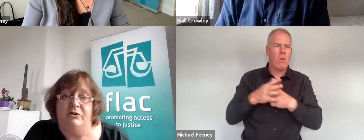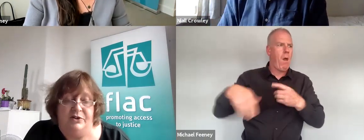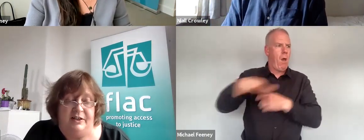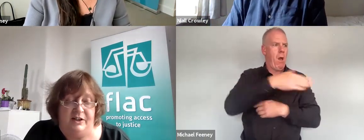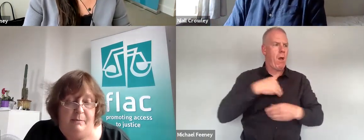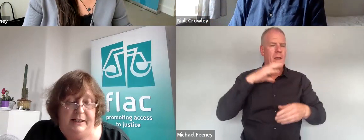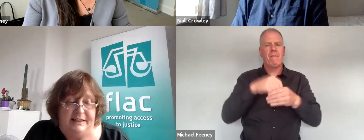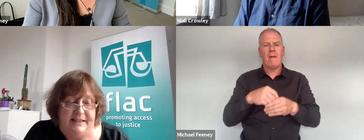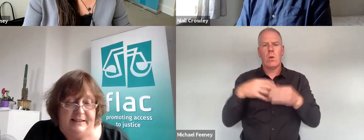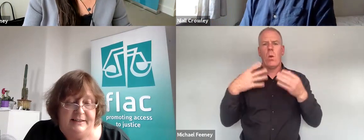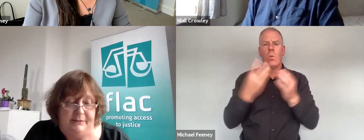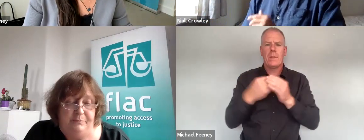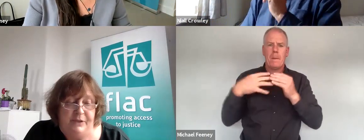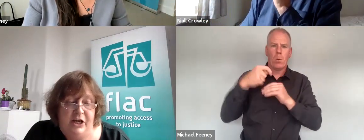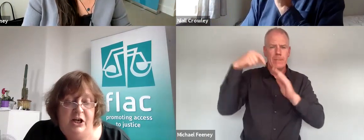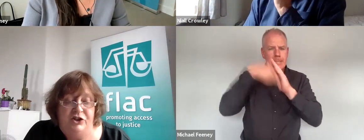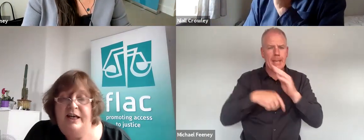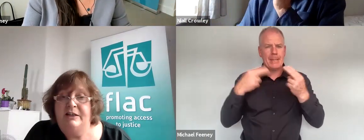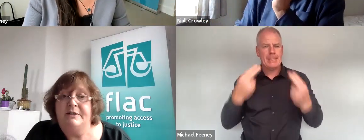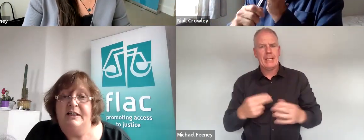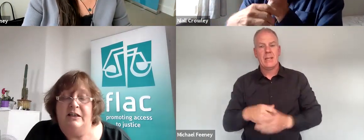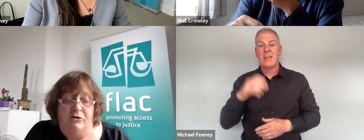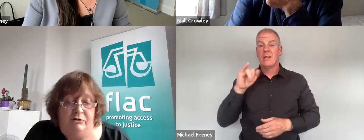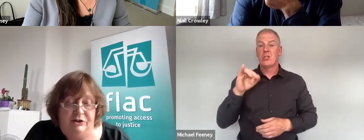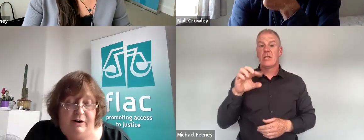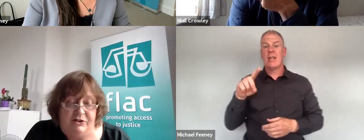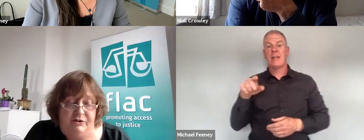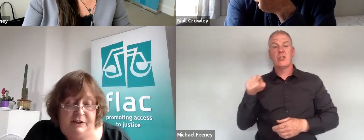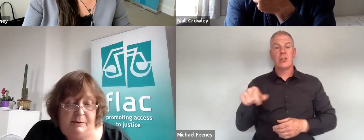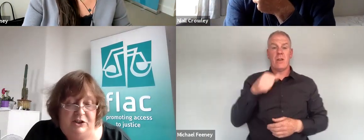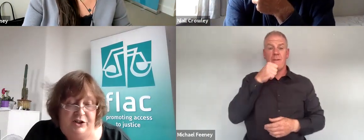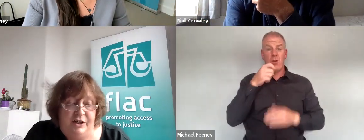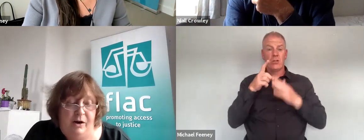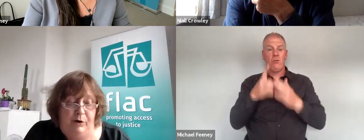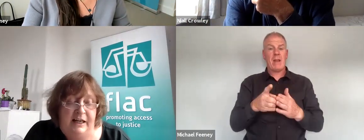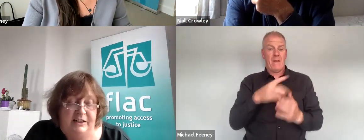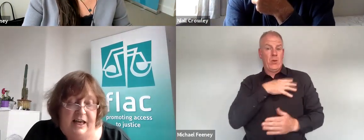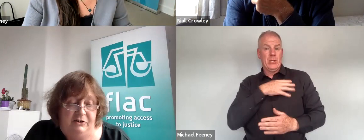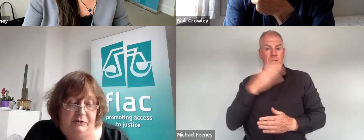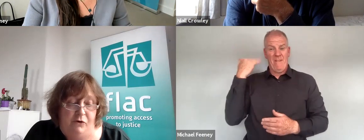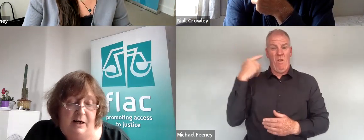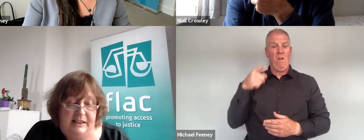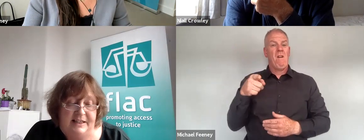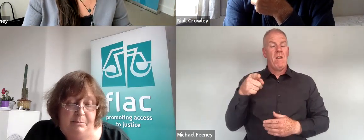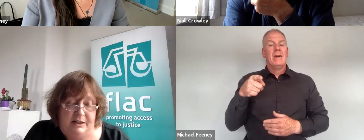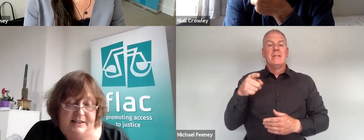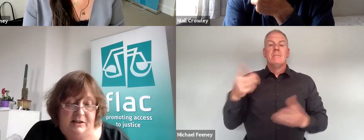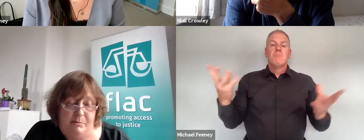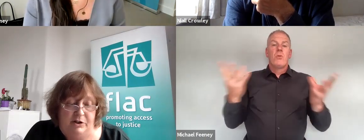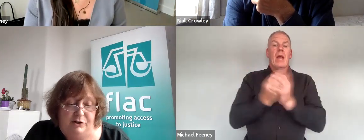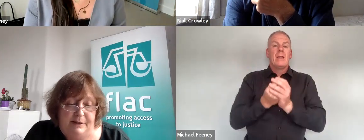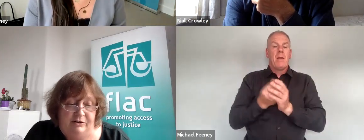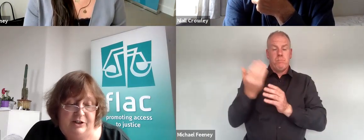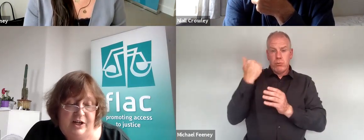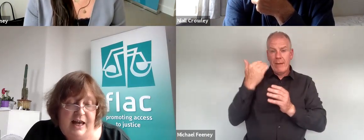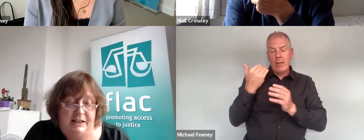most acute and complex needs. Sinead was the inaugural director of the commission bringing together the former legacy bodies in